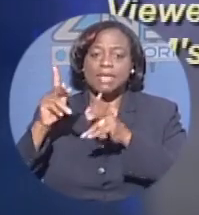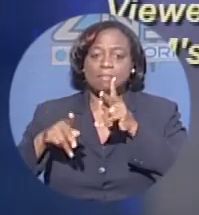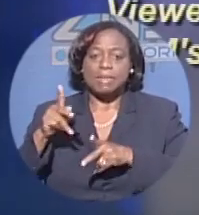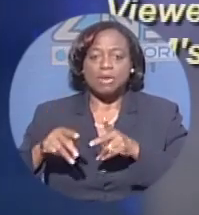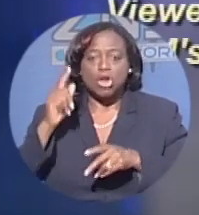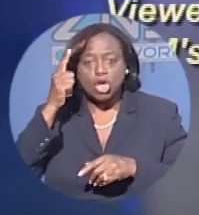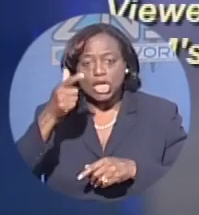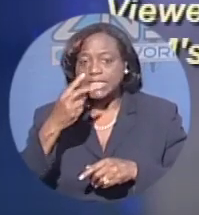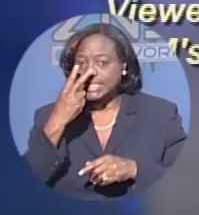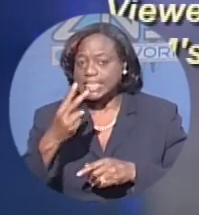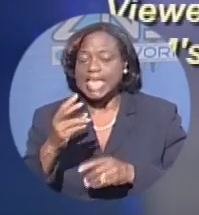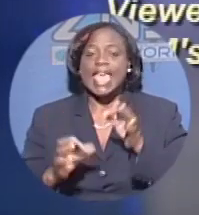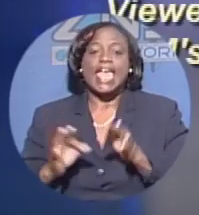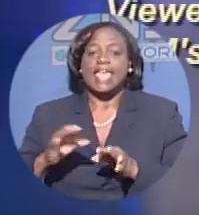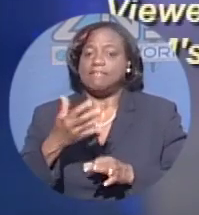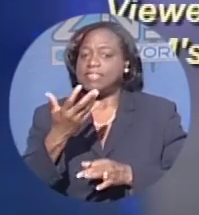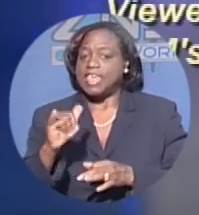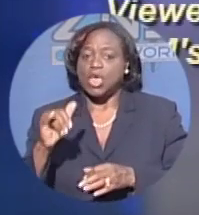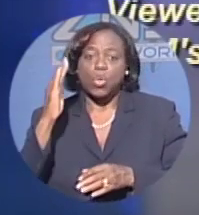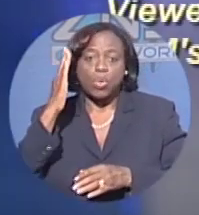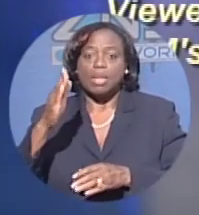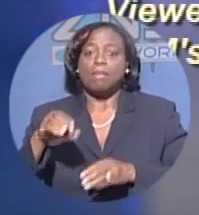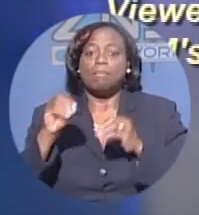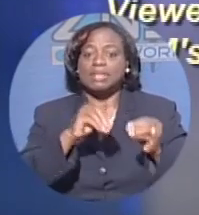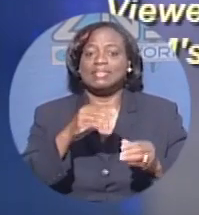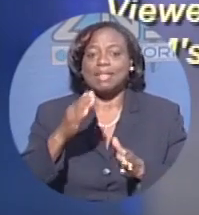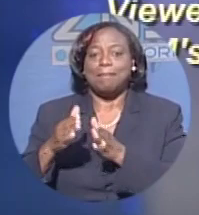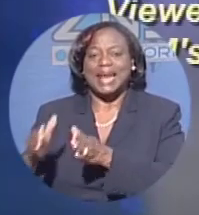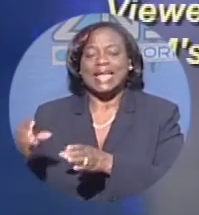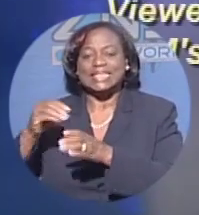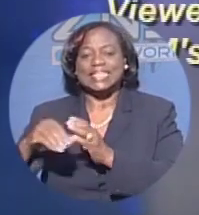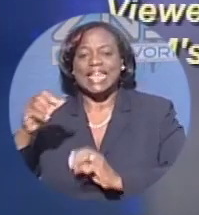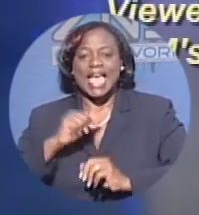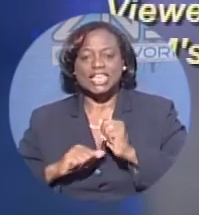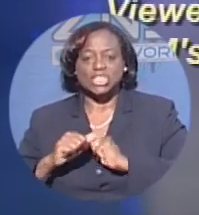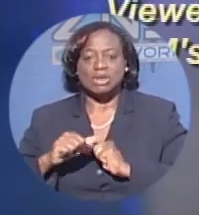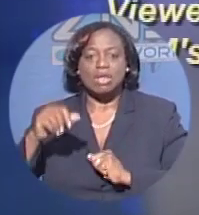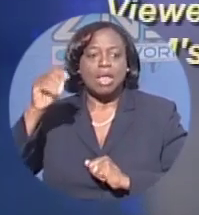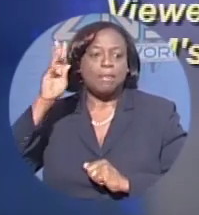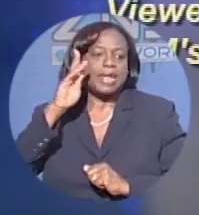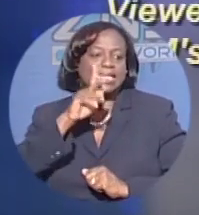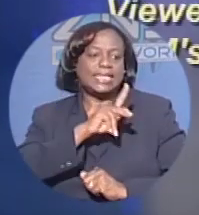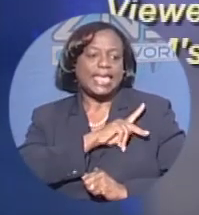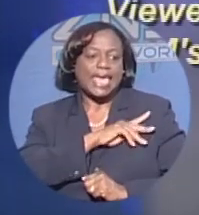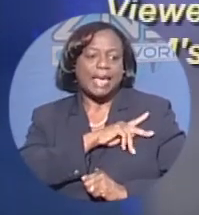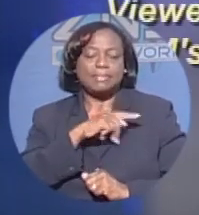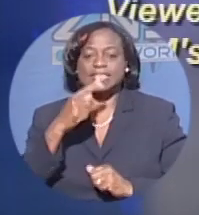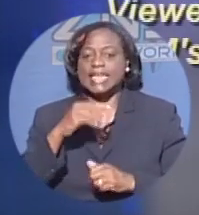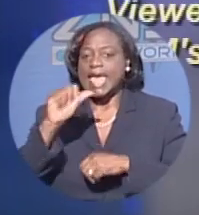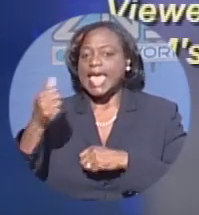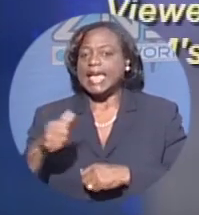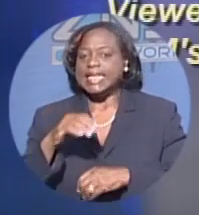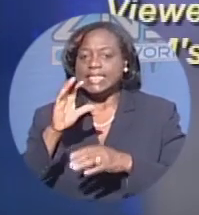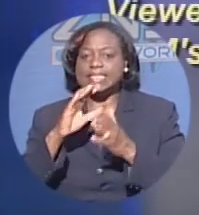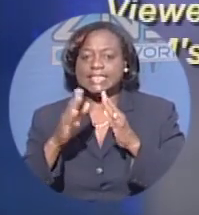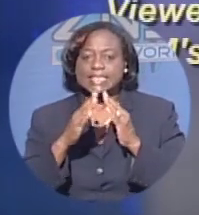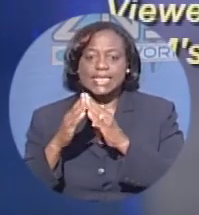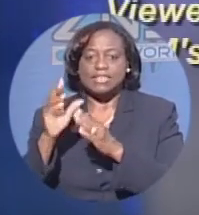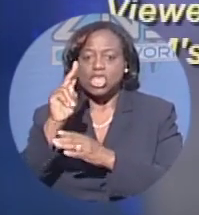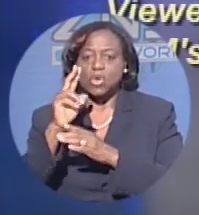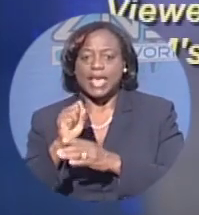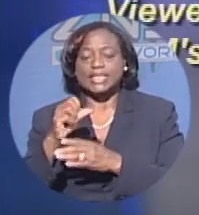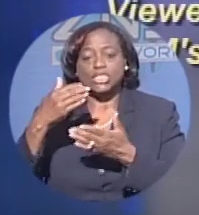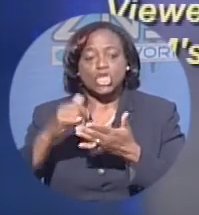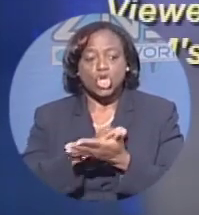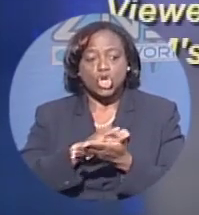if they will put any of these plans into action. Yancey Camp writes, Any city in the U.S., New York in particular,